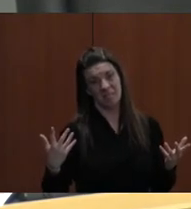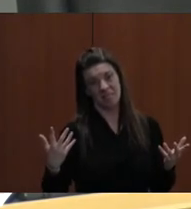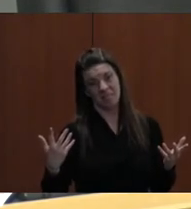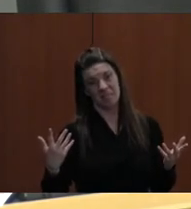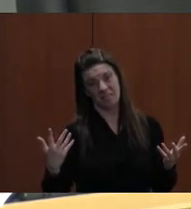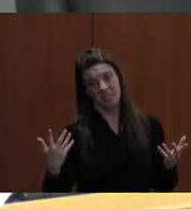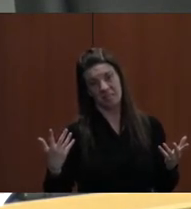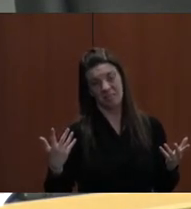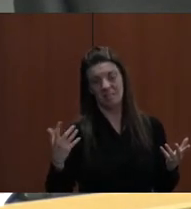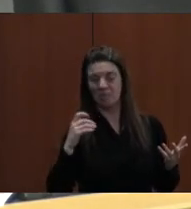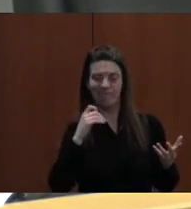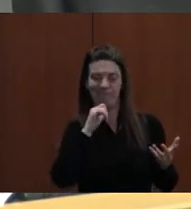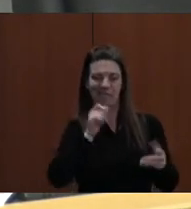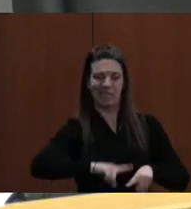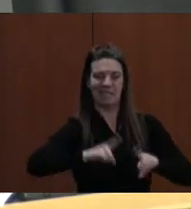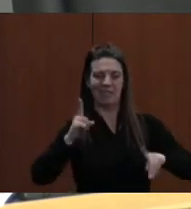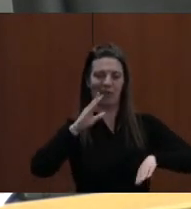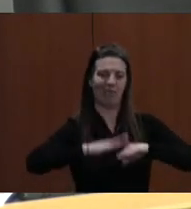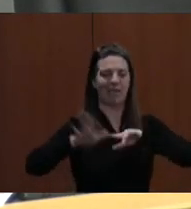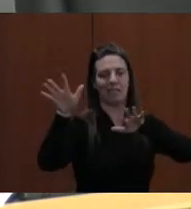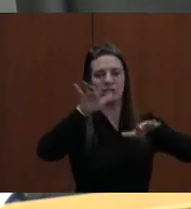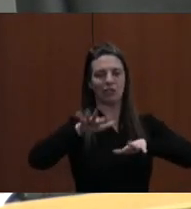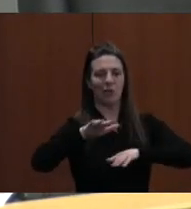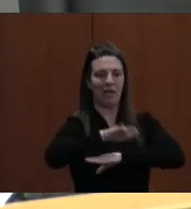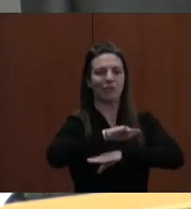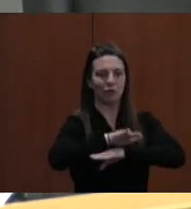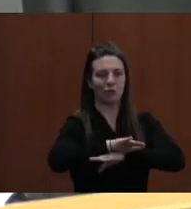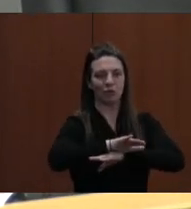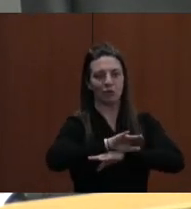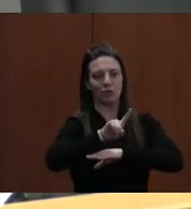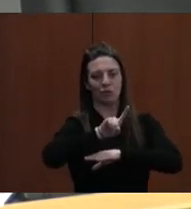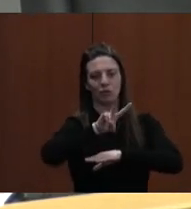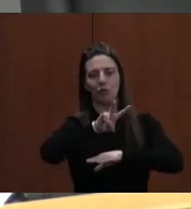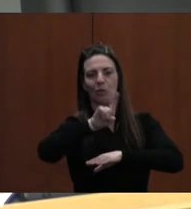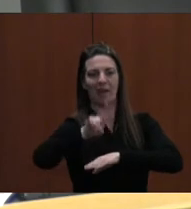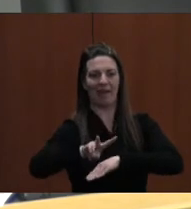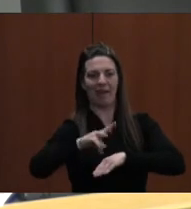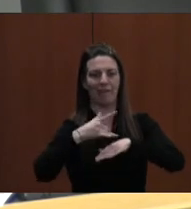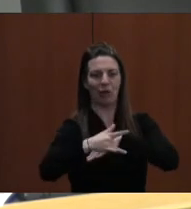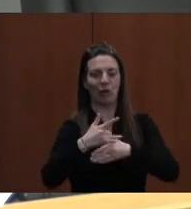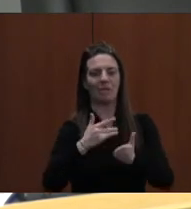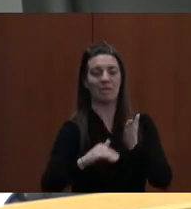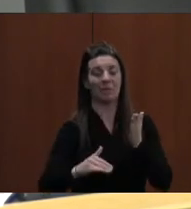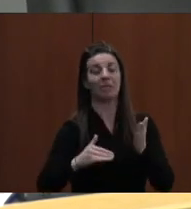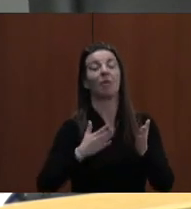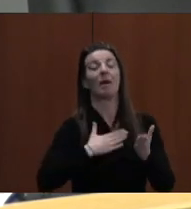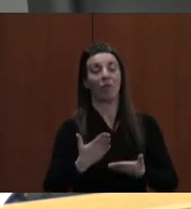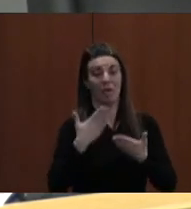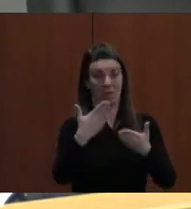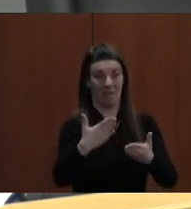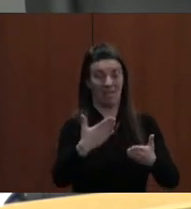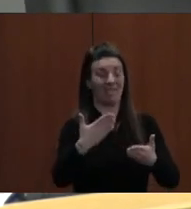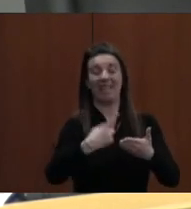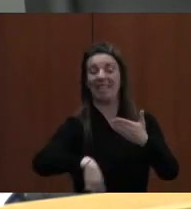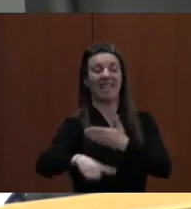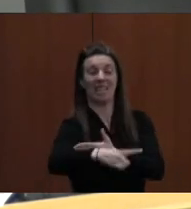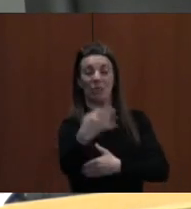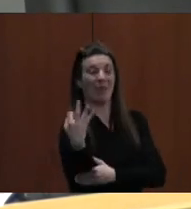EARLY DISMISSAL. SO OUR RECOMMENDATION IS TO HAVE A FULL DAY OF SCHOOL NEXT FRIDAY, AND THIS FRIDAY HAVE A TWO-AND-A